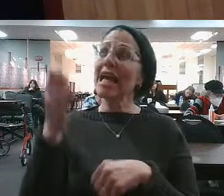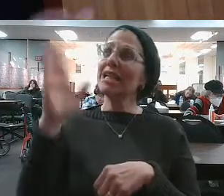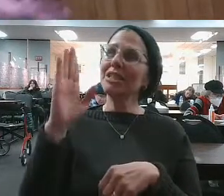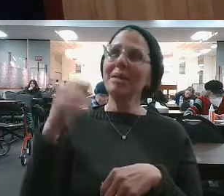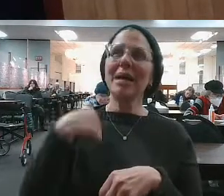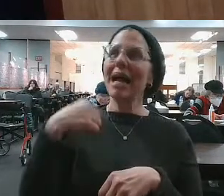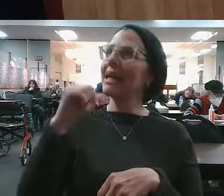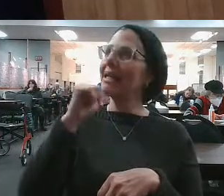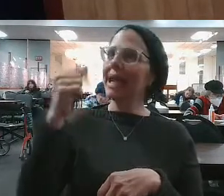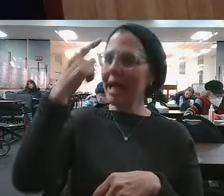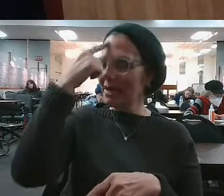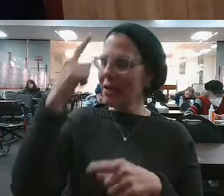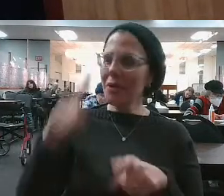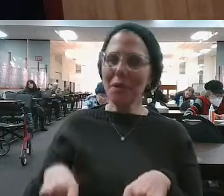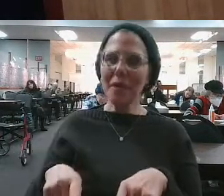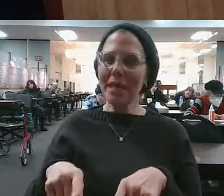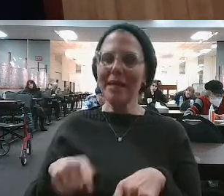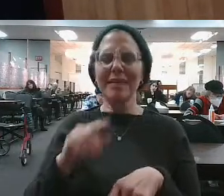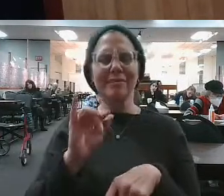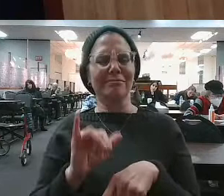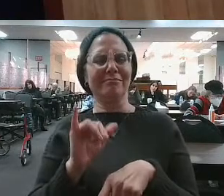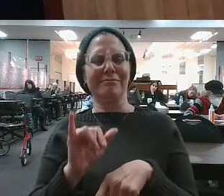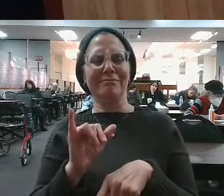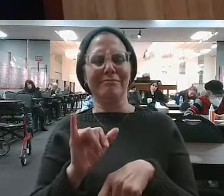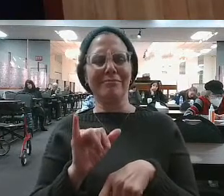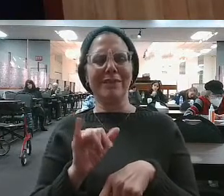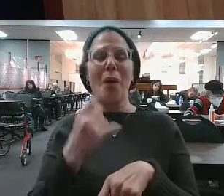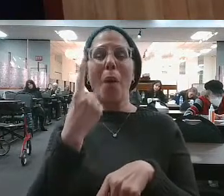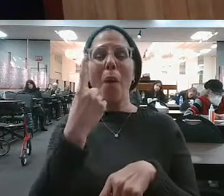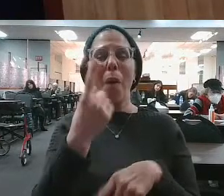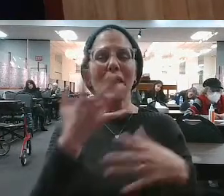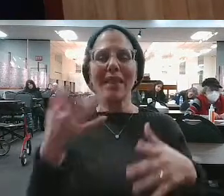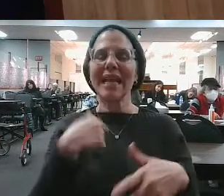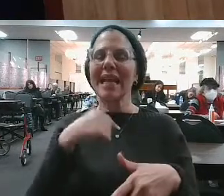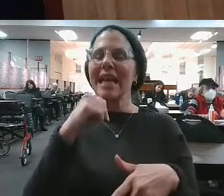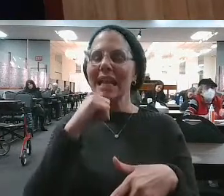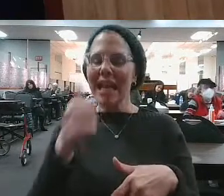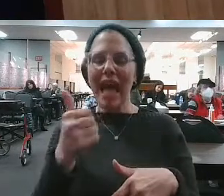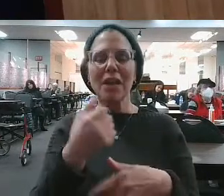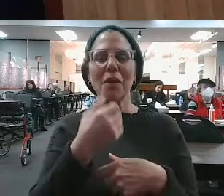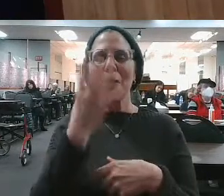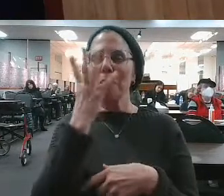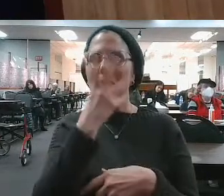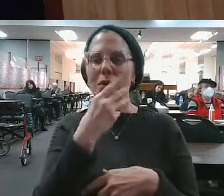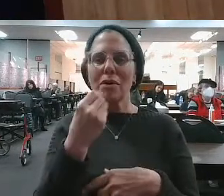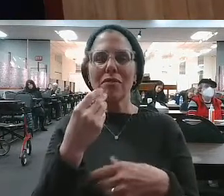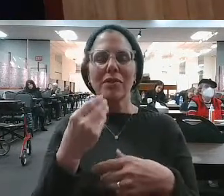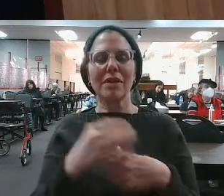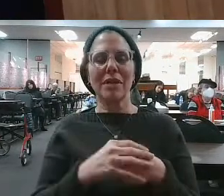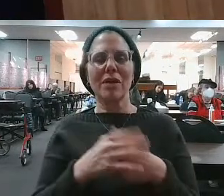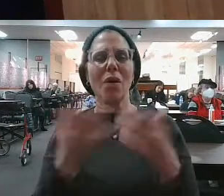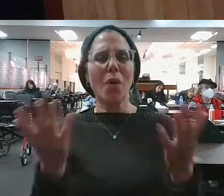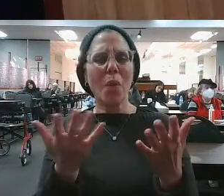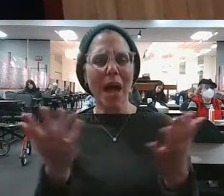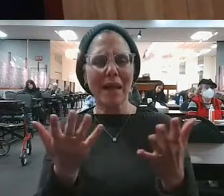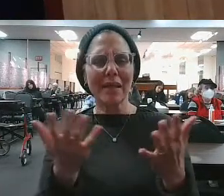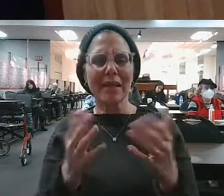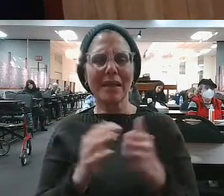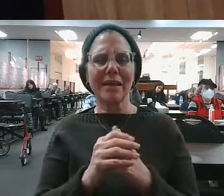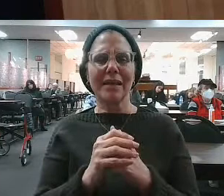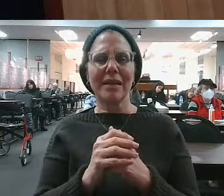Hashem, disagree. There's one thing that David HaMelech says that I don't think is beautiful. I don't think it makes any sense. And that's shtos.